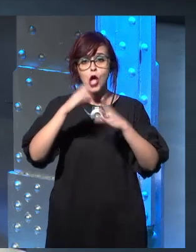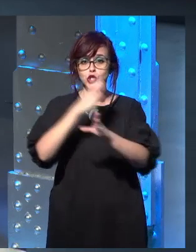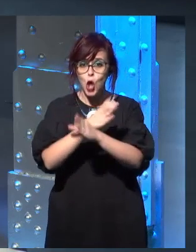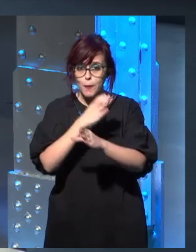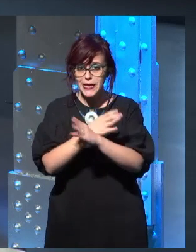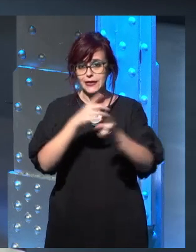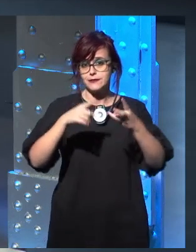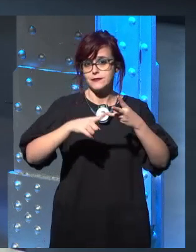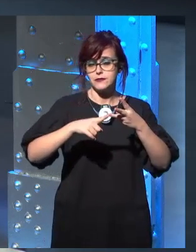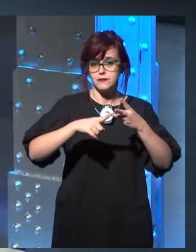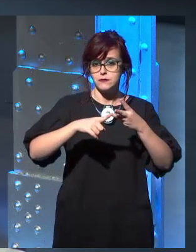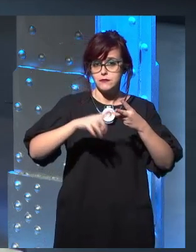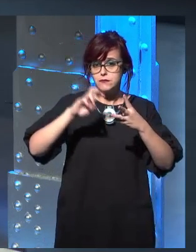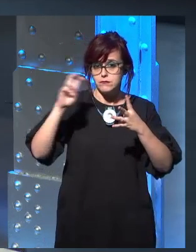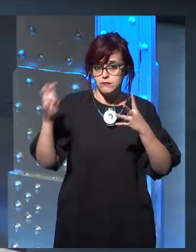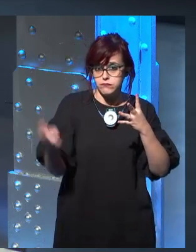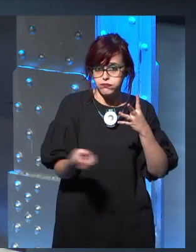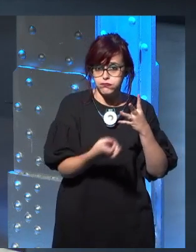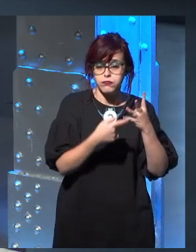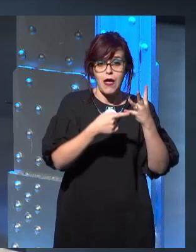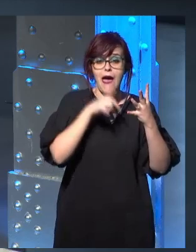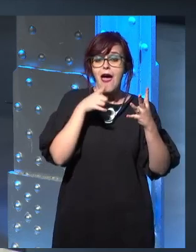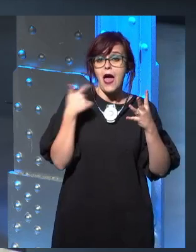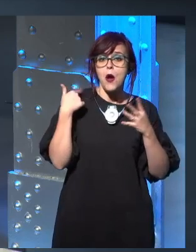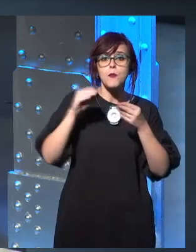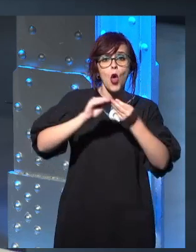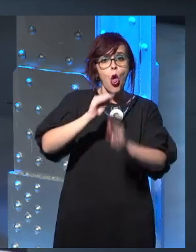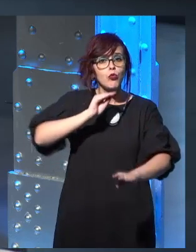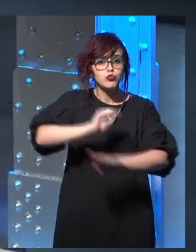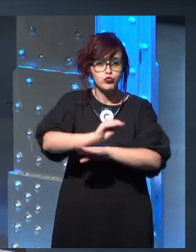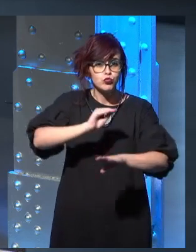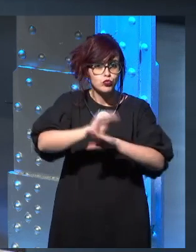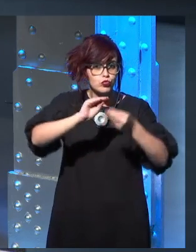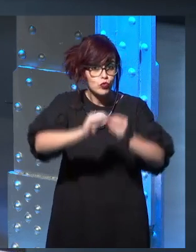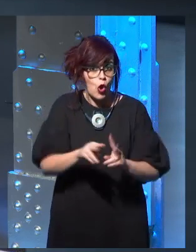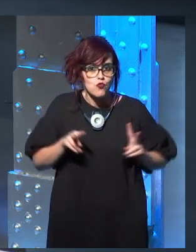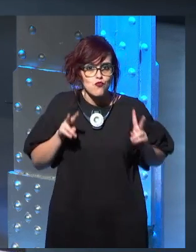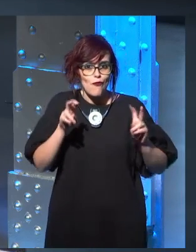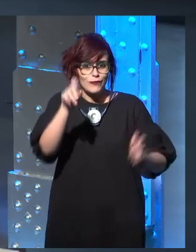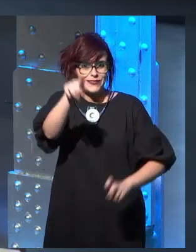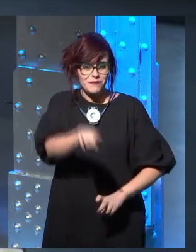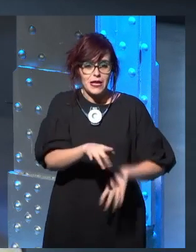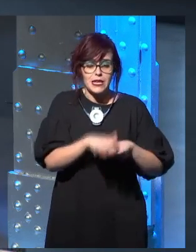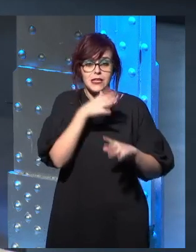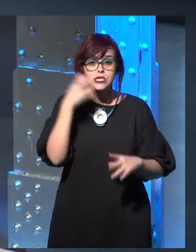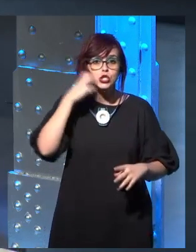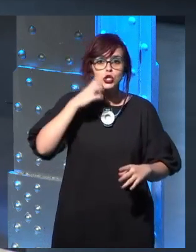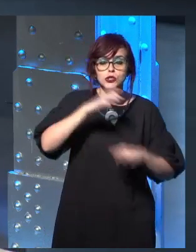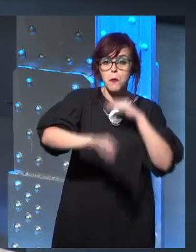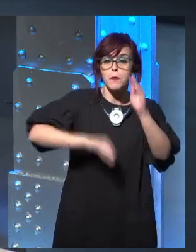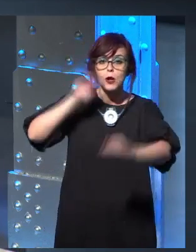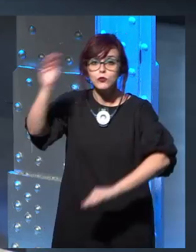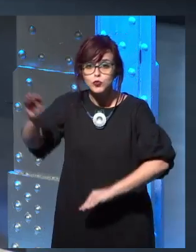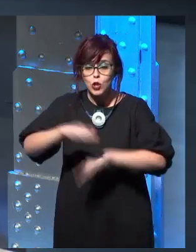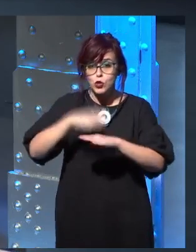if the, you know, the new producers, new showrunners had questions for us to, you know, if George said, go talk to Ellie and Linda, they'd remember this stuff better than I do, we'd be happy